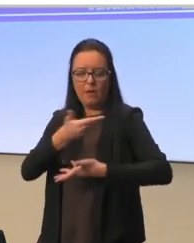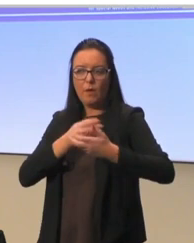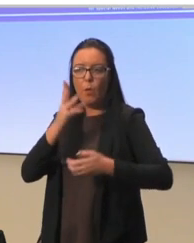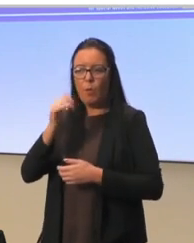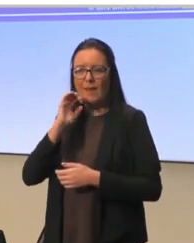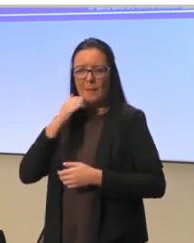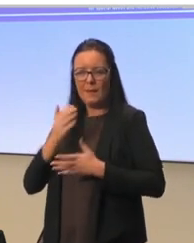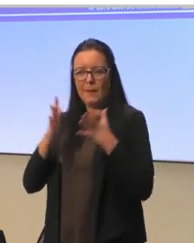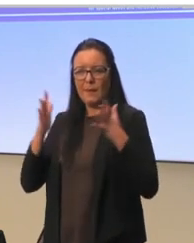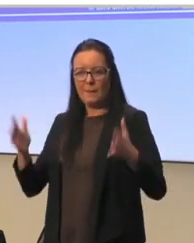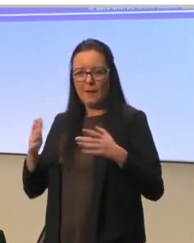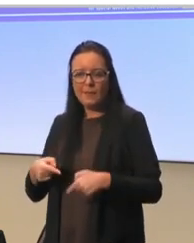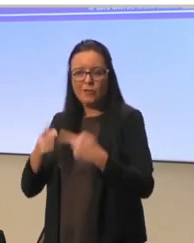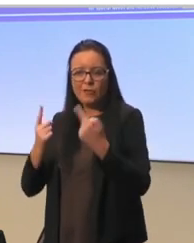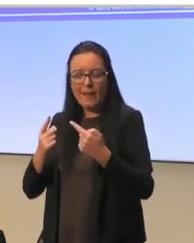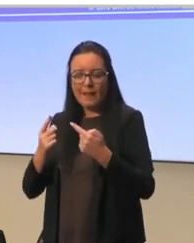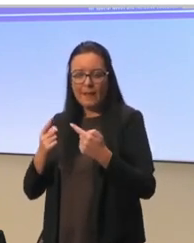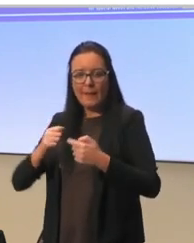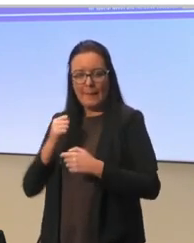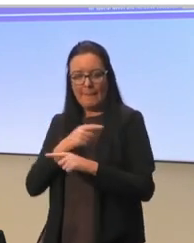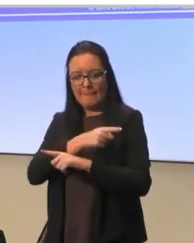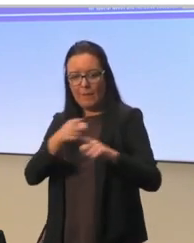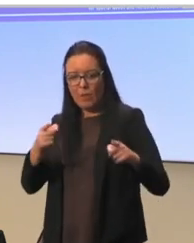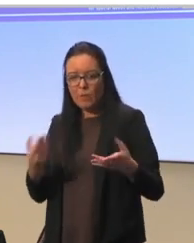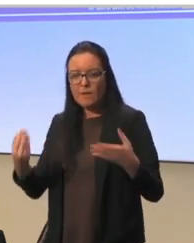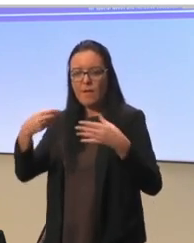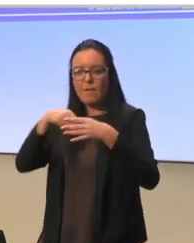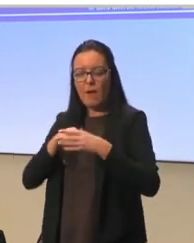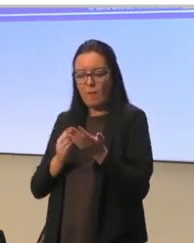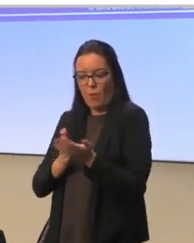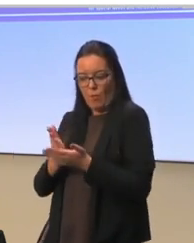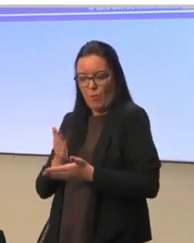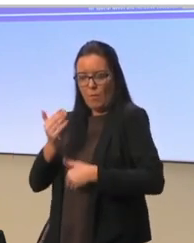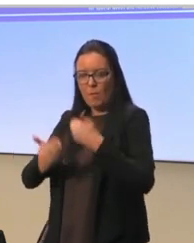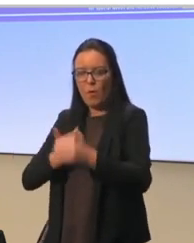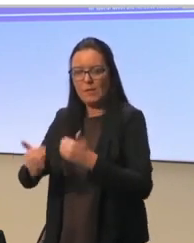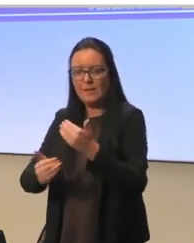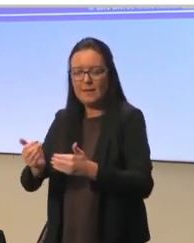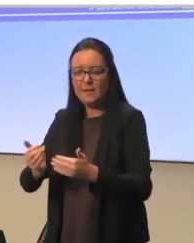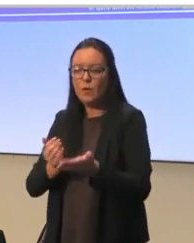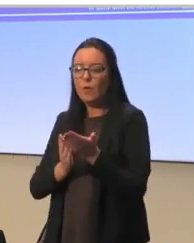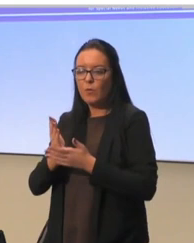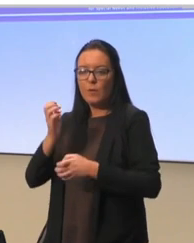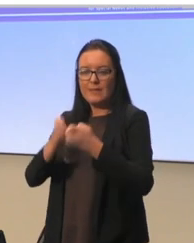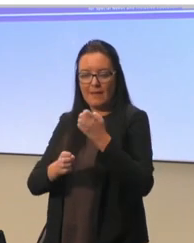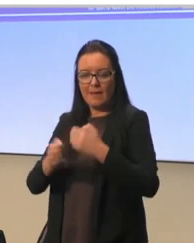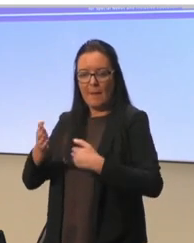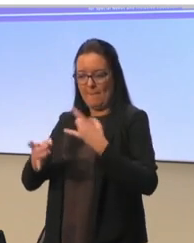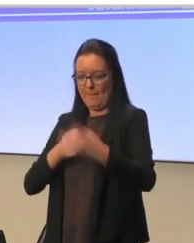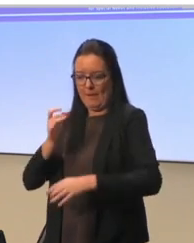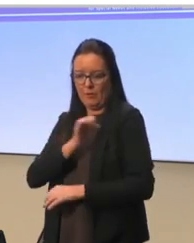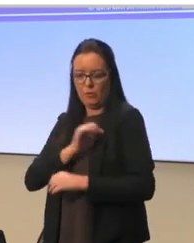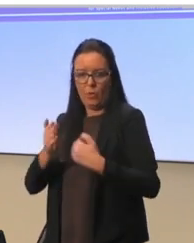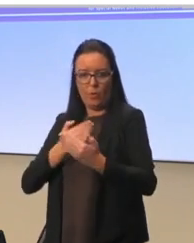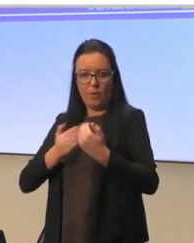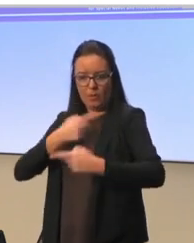to keep the stakeholders on board throughout the process until the end. And to make sure that what we develop is